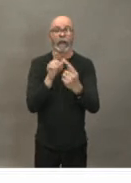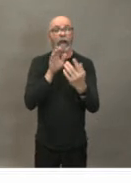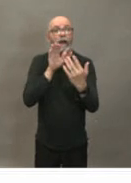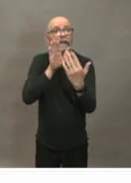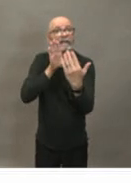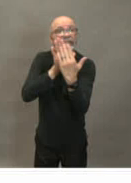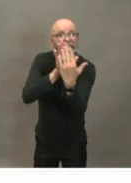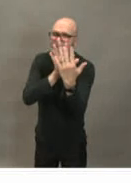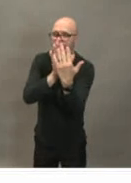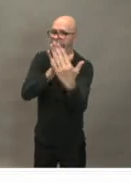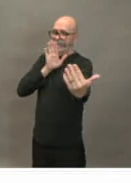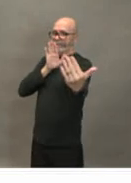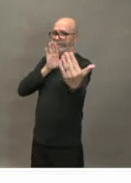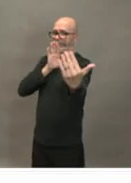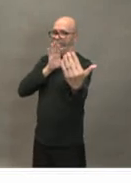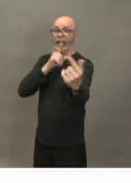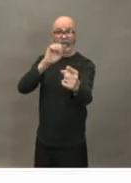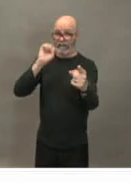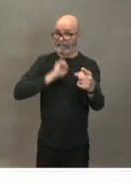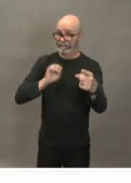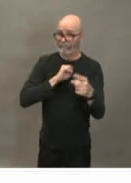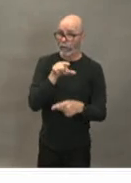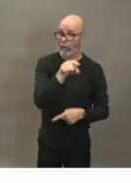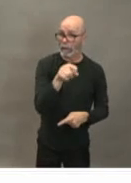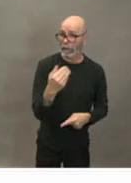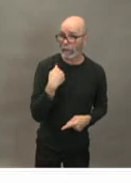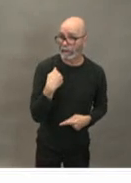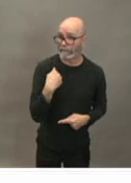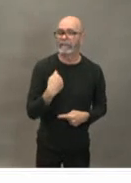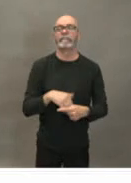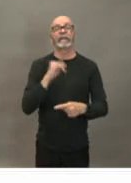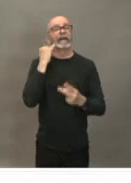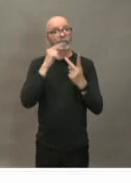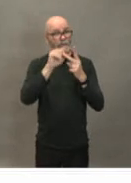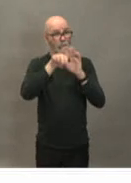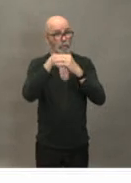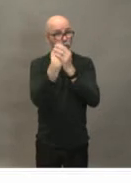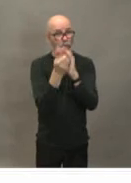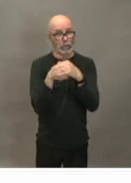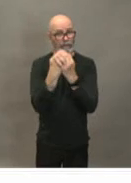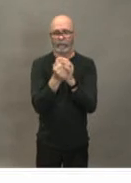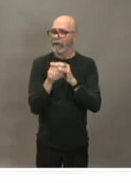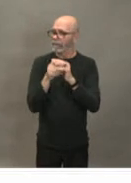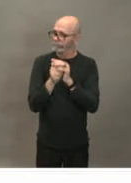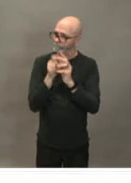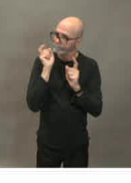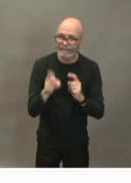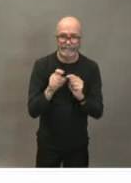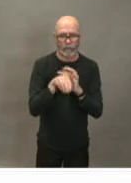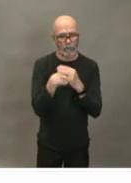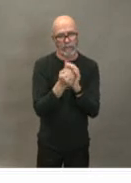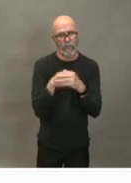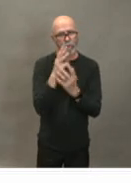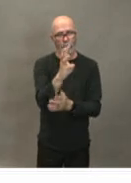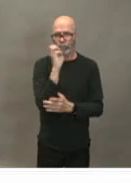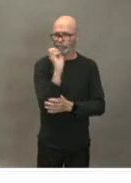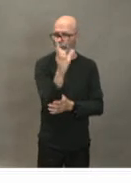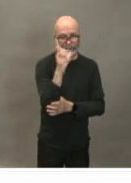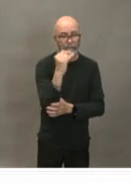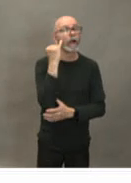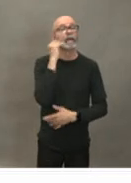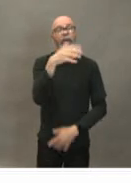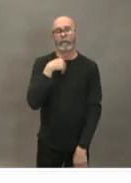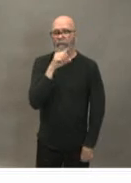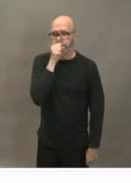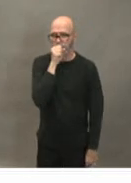good hand washing because hand washing if we have virus on our hands either from coughing into our hands or if my hands have been around I have